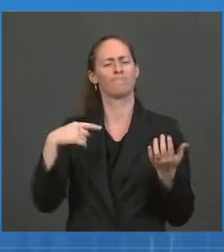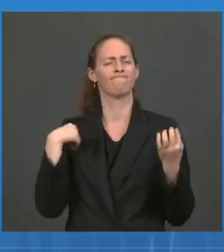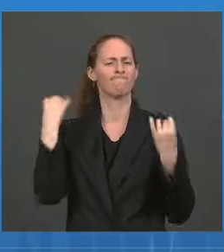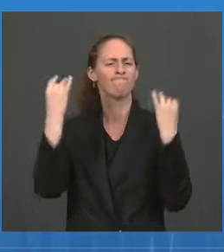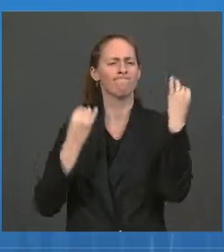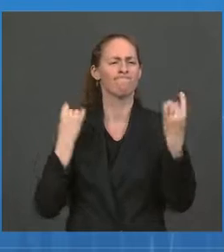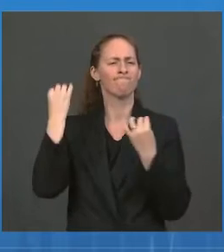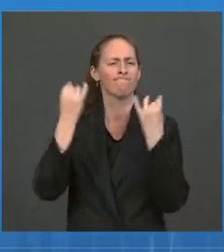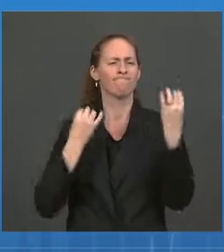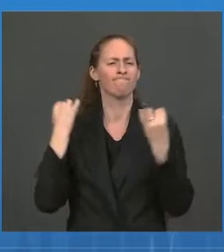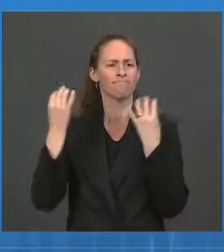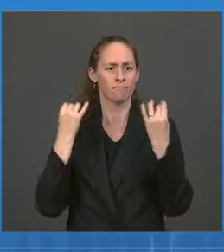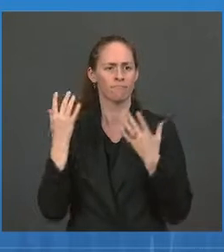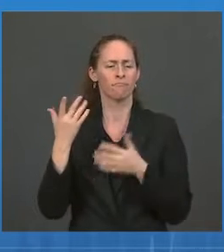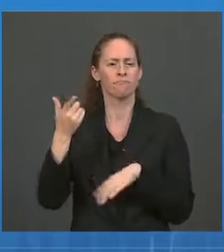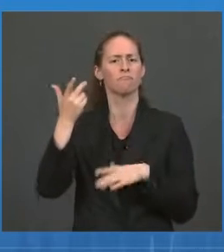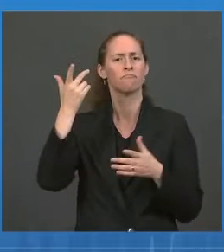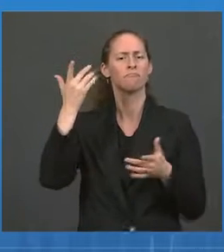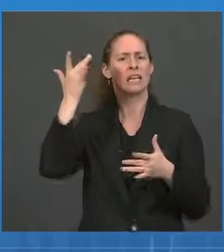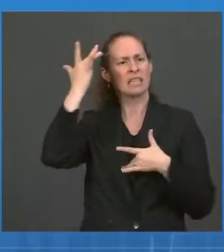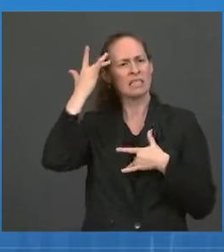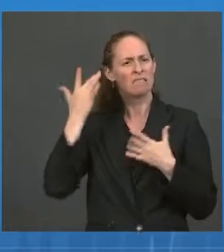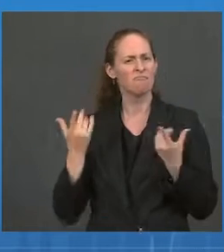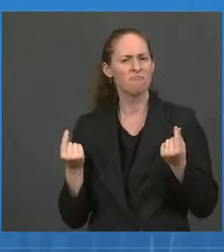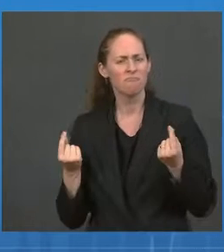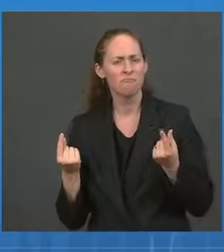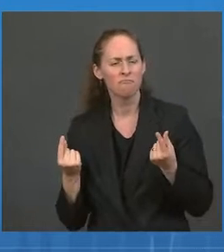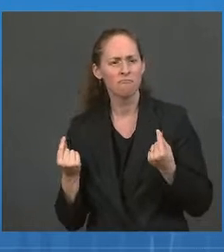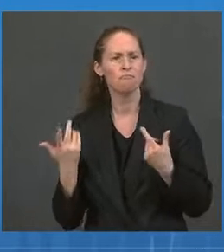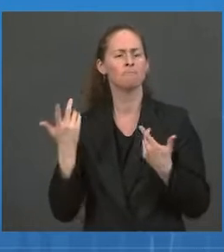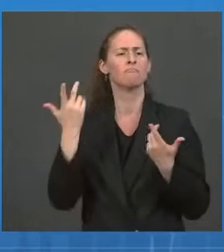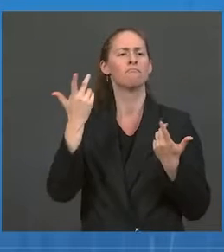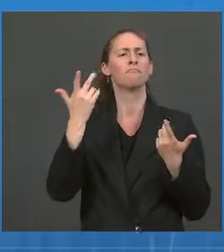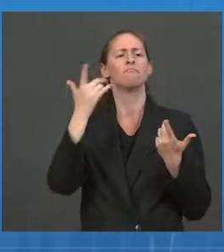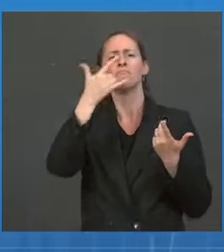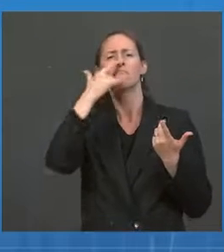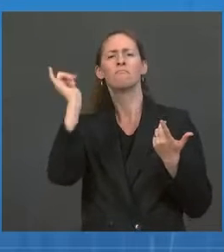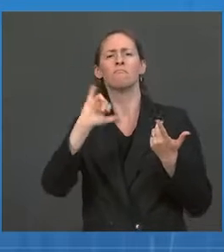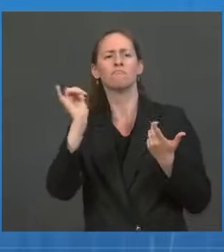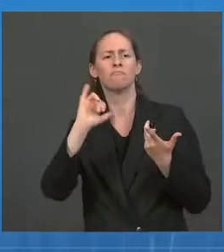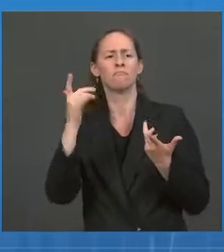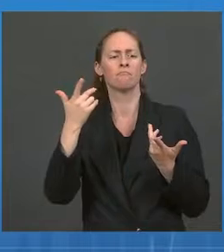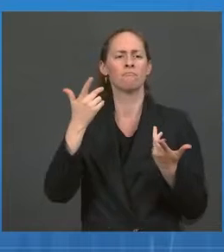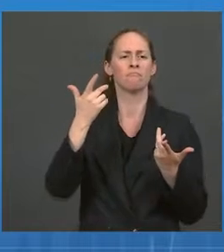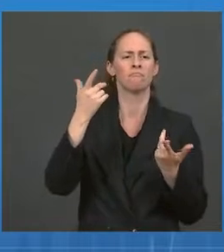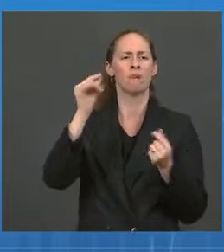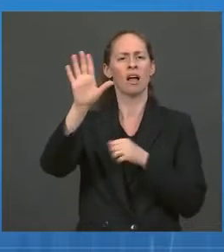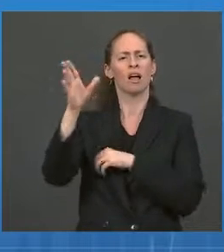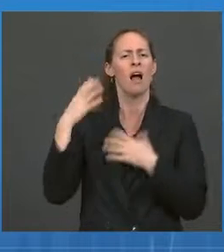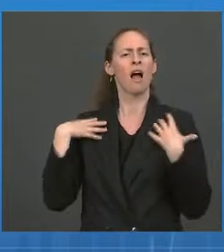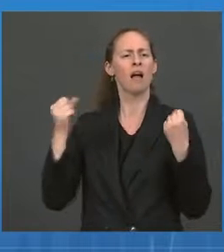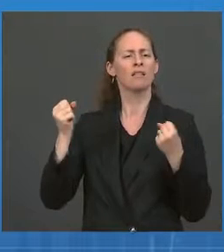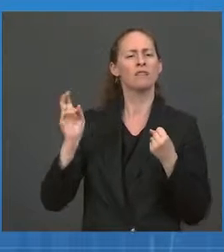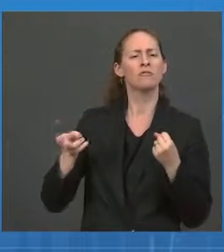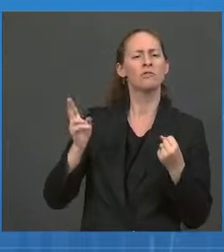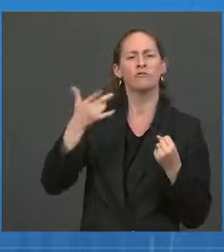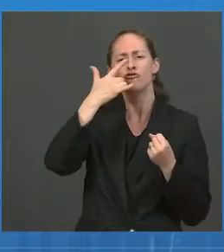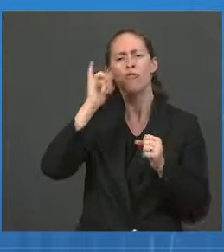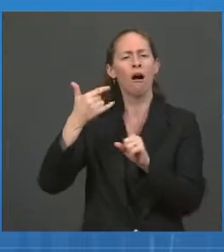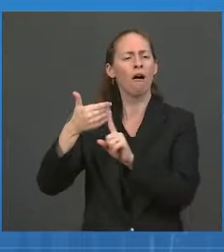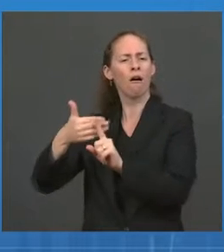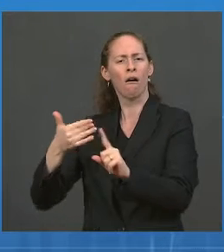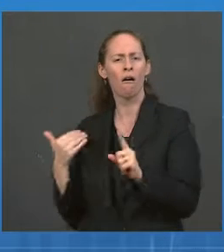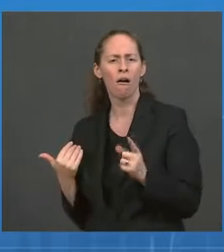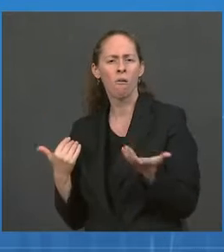Epidemiology, phenotypes, what are the clinical spectrums, what are the natural histories? Importantly, if we're going to ultimately do